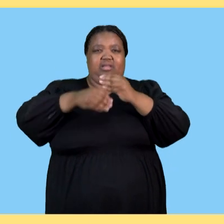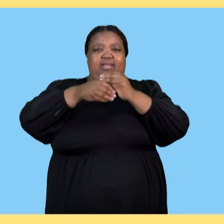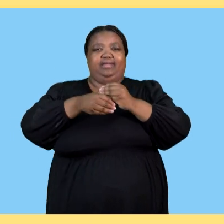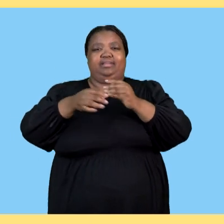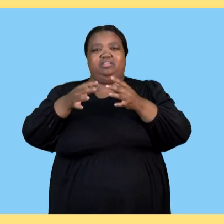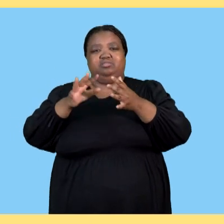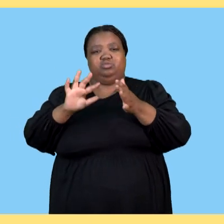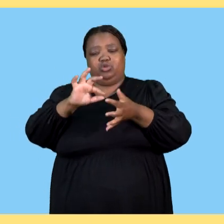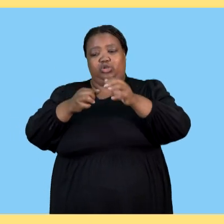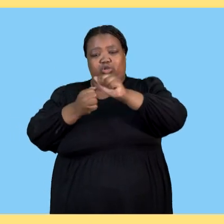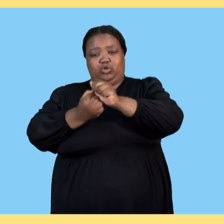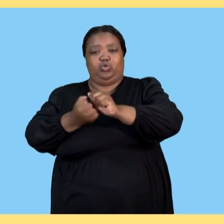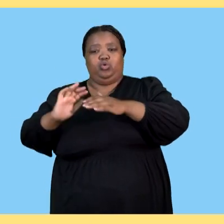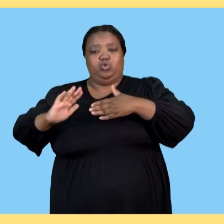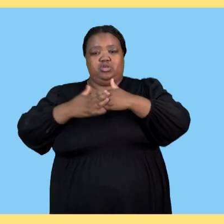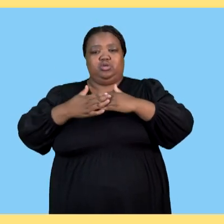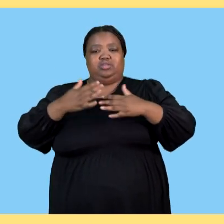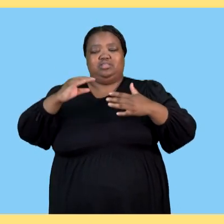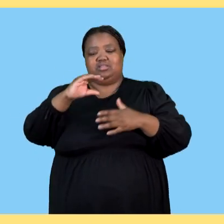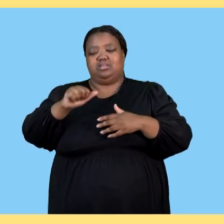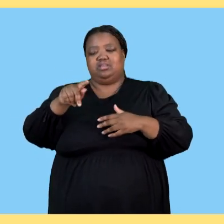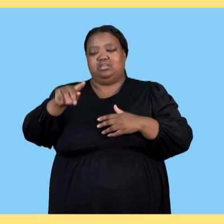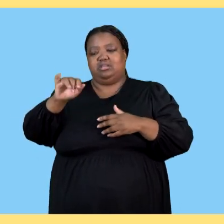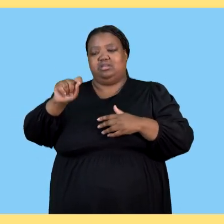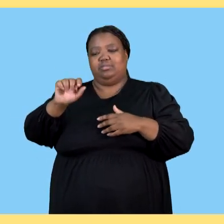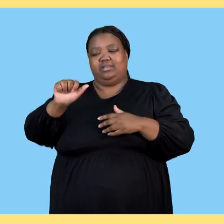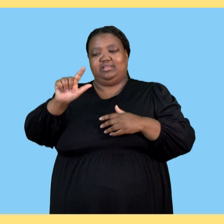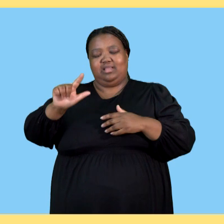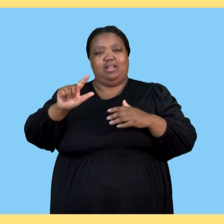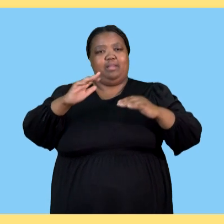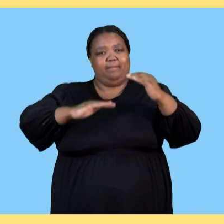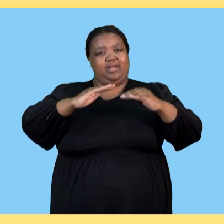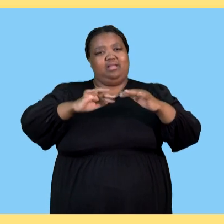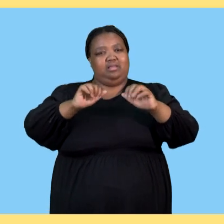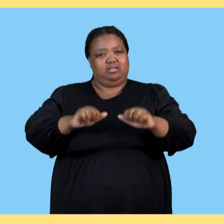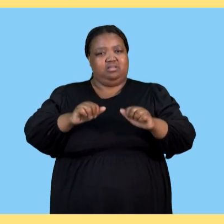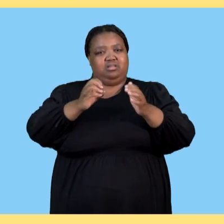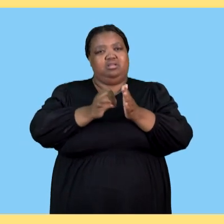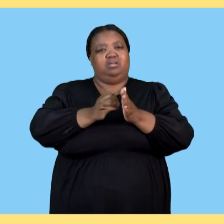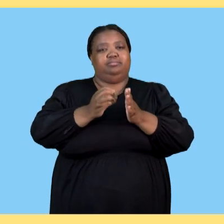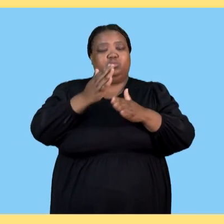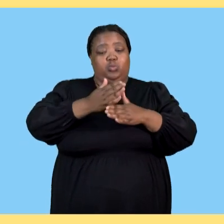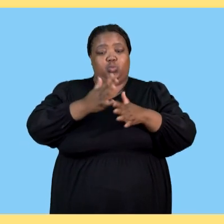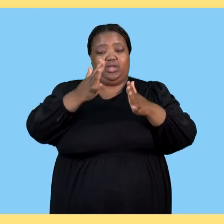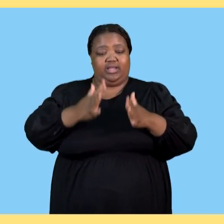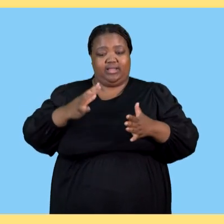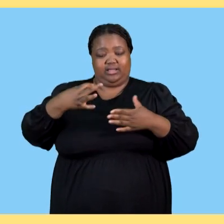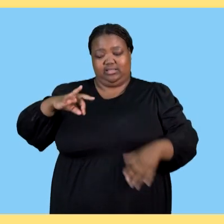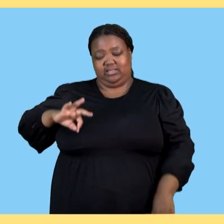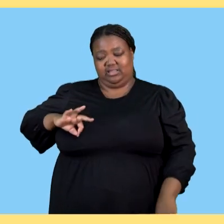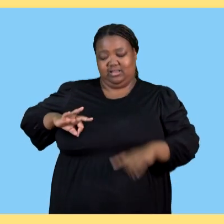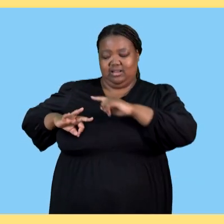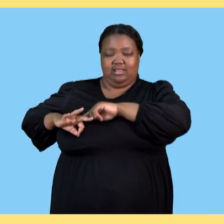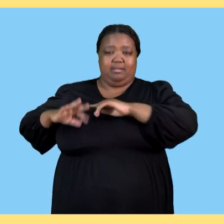be added in the calculation of the closing capital balance. I have a challenge question for you, which reads,